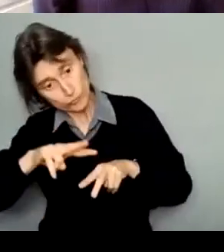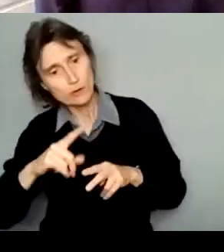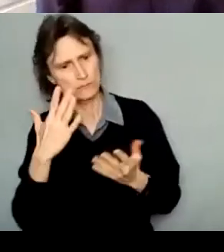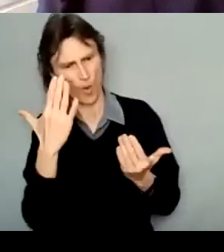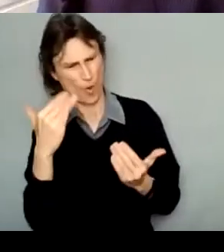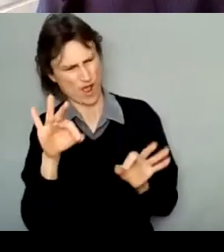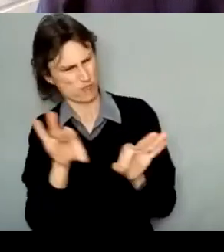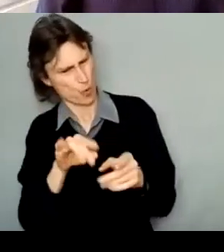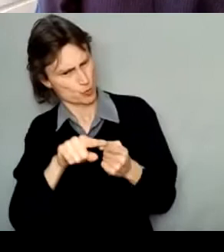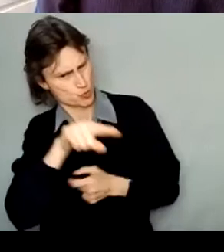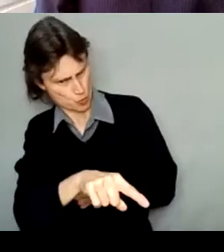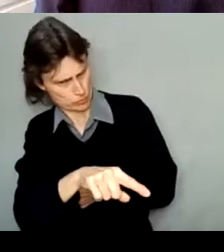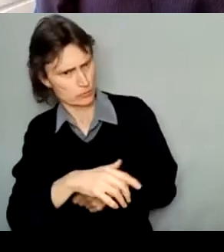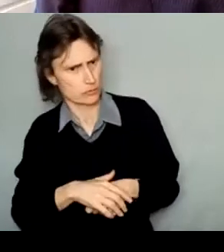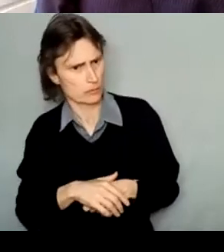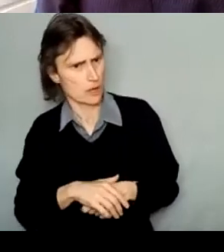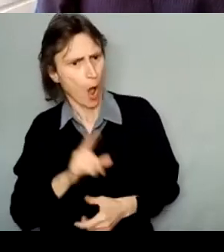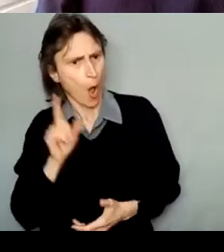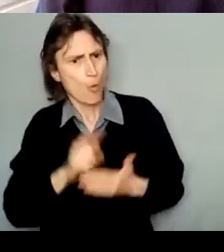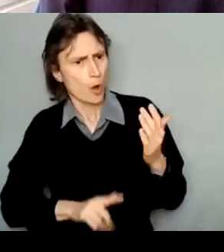allow you to achieve your artistic goals?